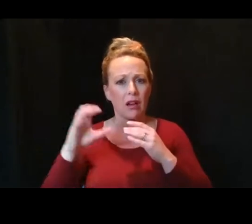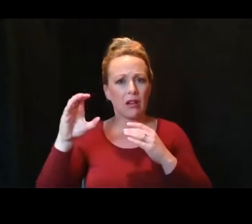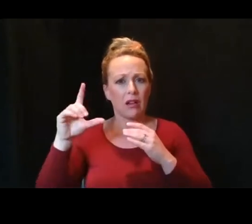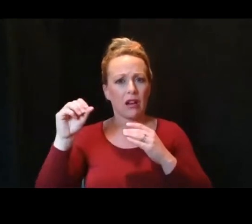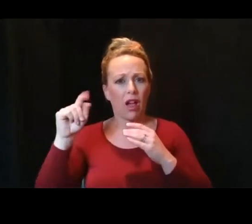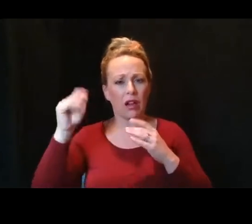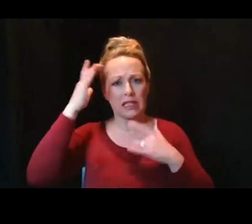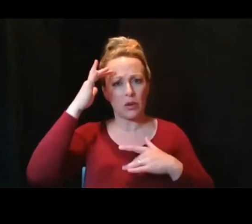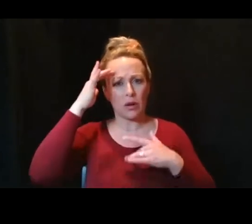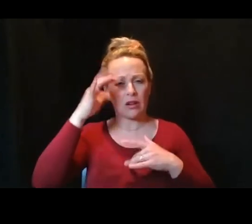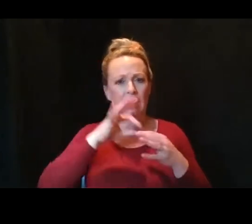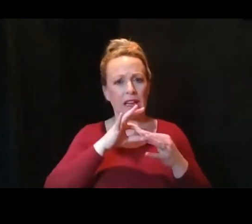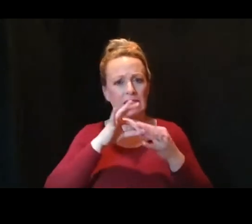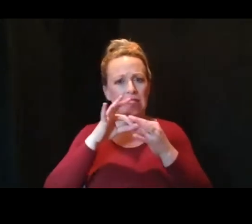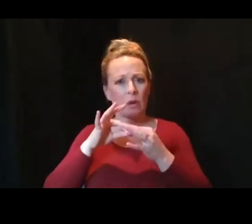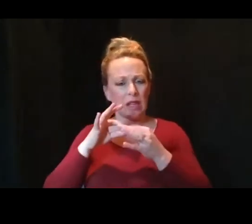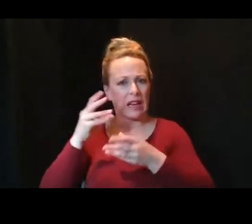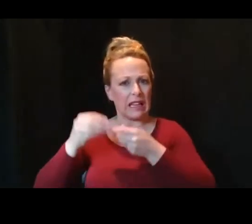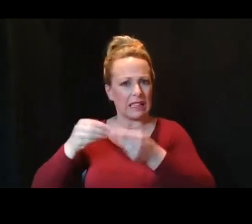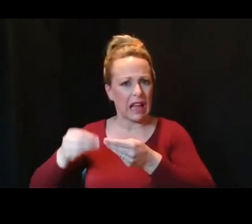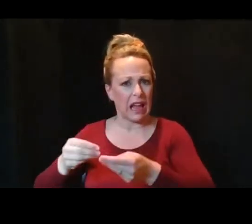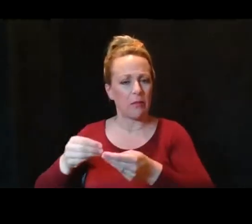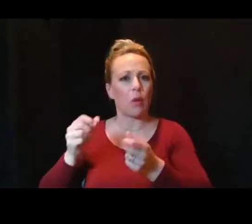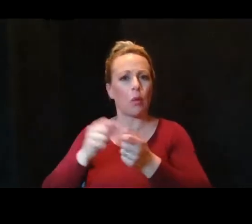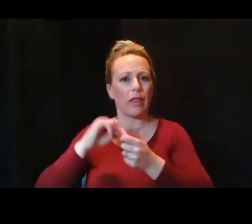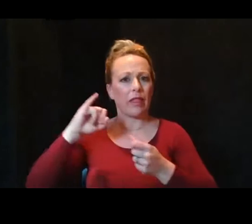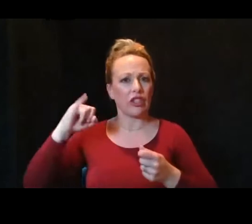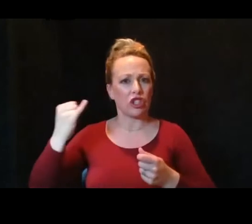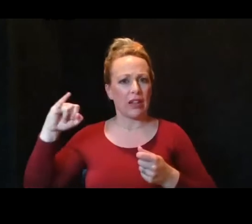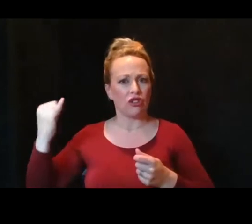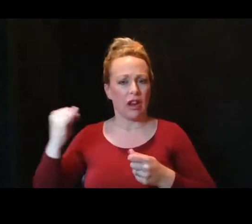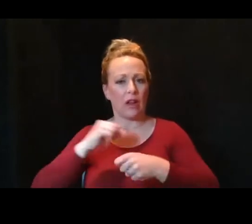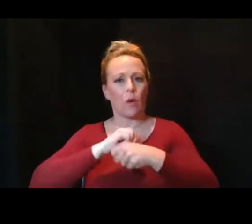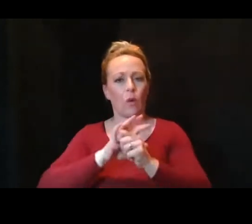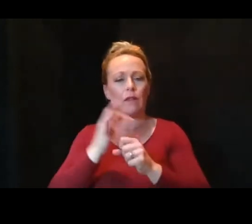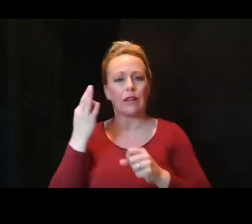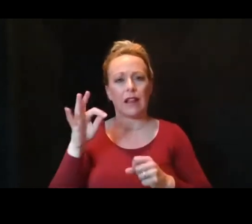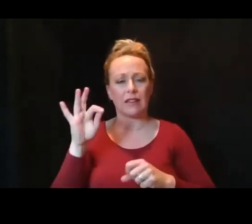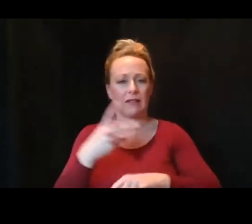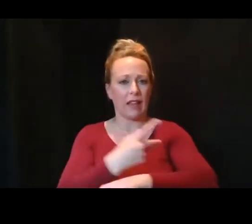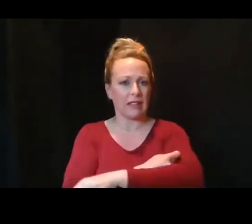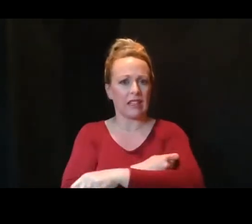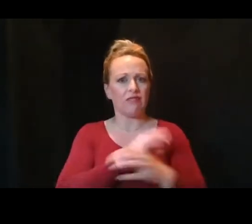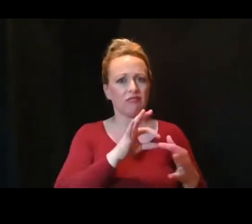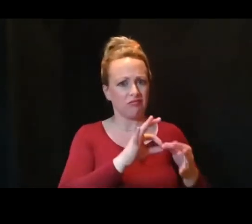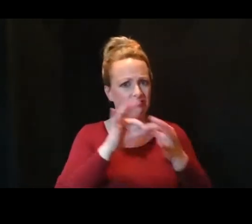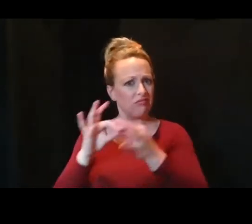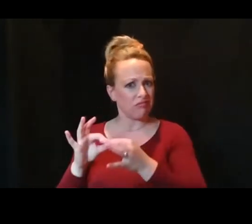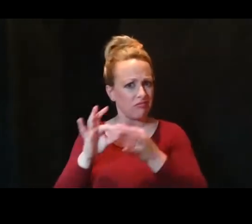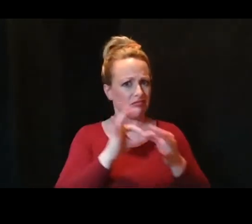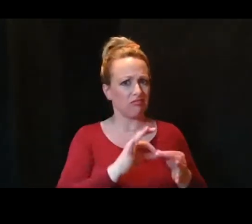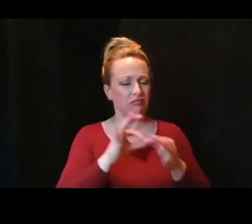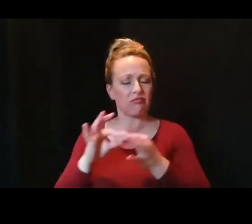associated in time with getting the J&J COVID-19 vaccine. These reports